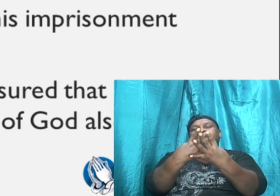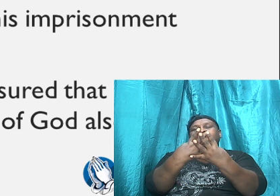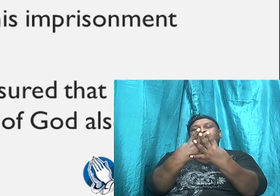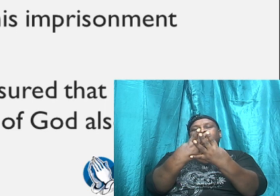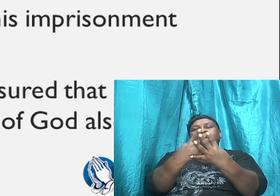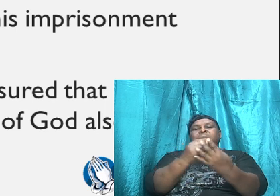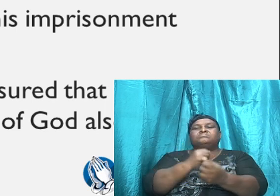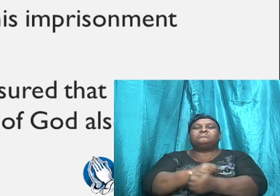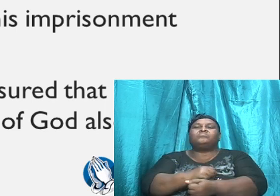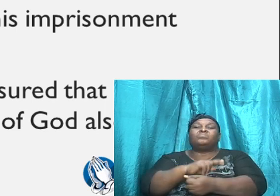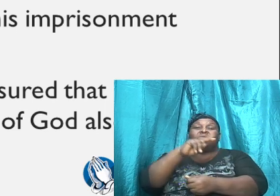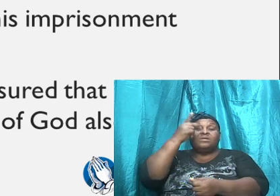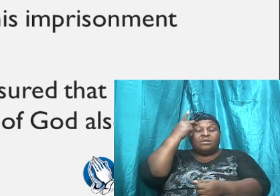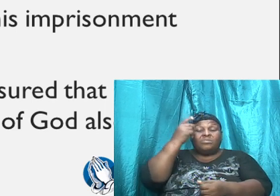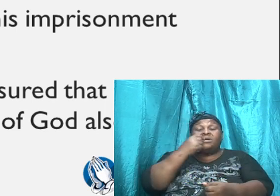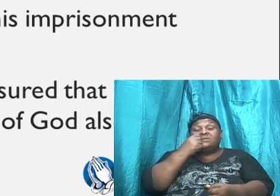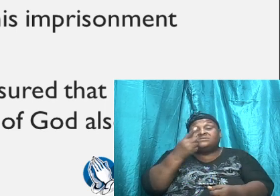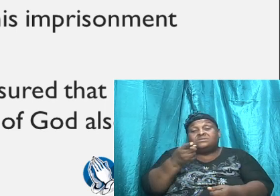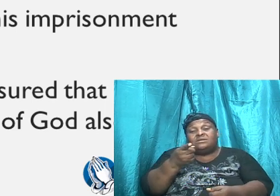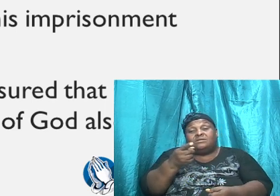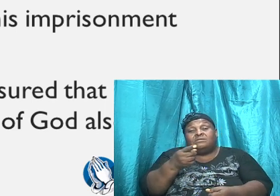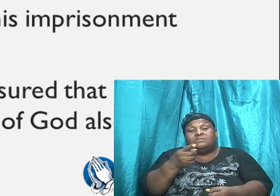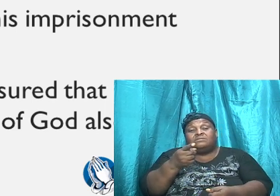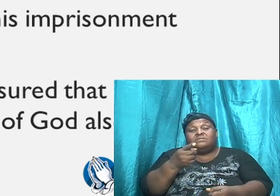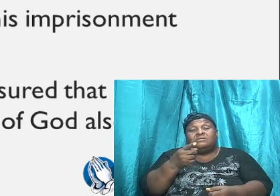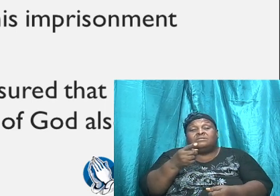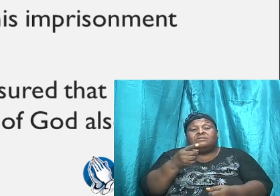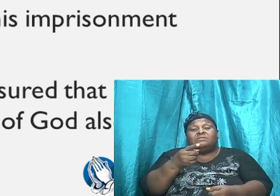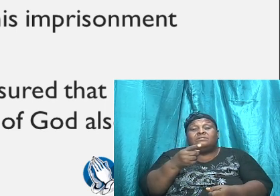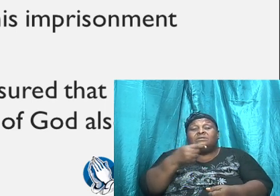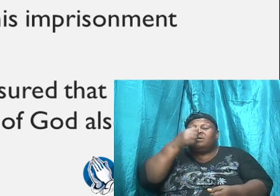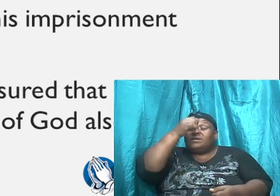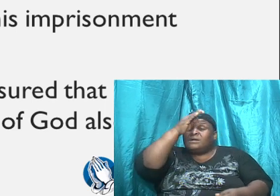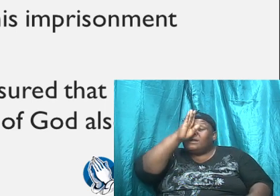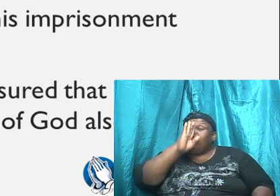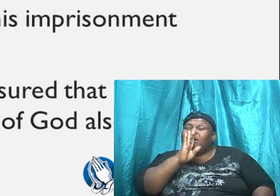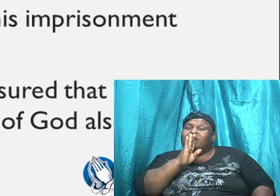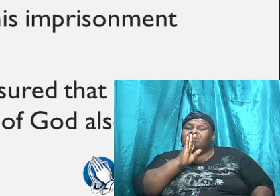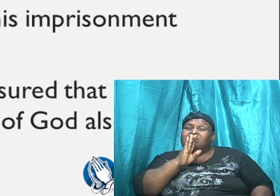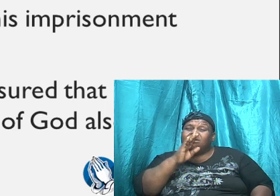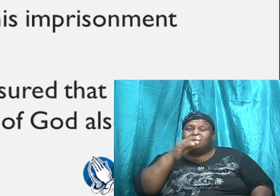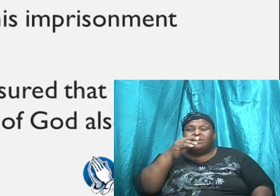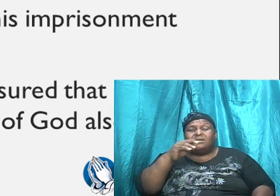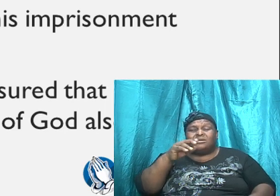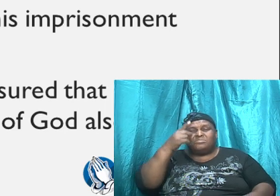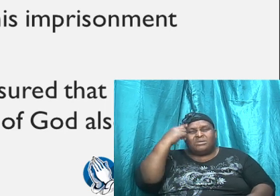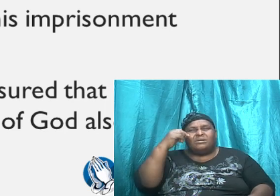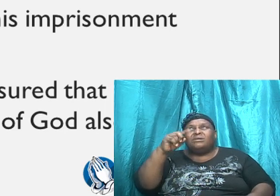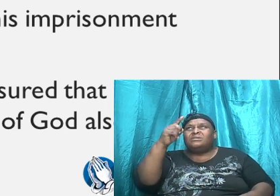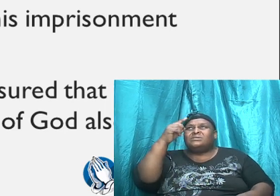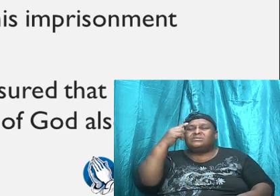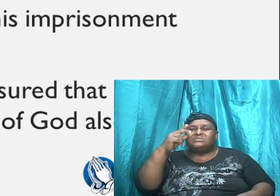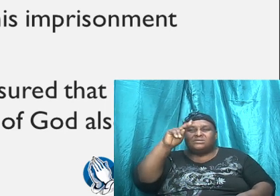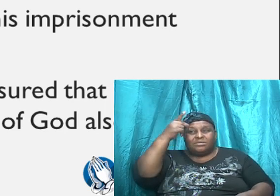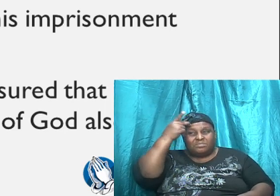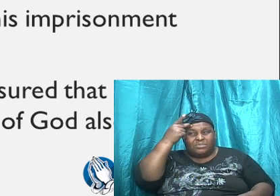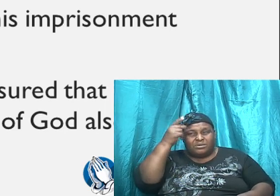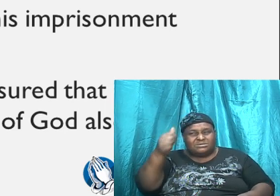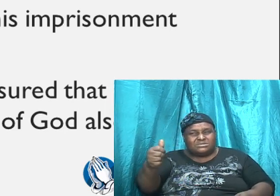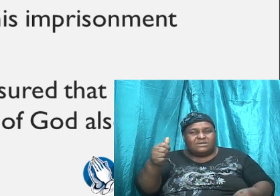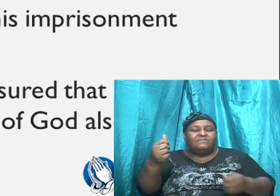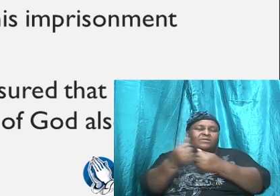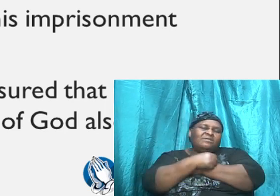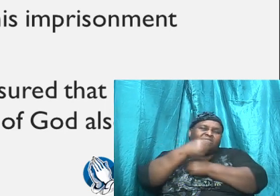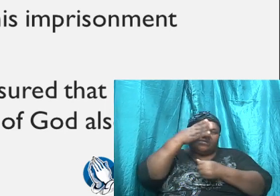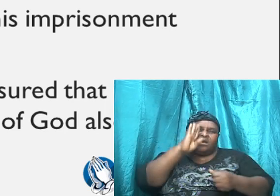And Paul is saying that God has, God, because he loved God and